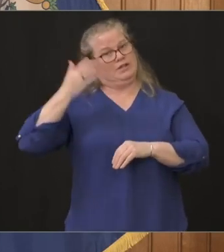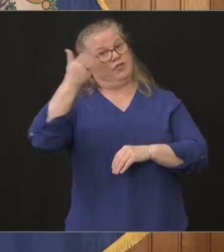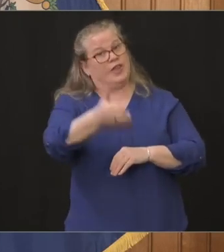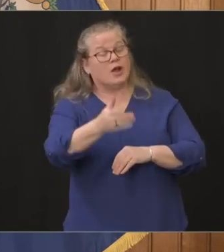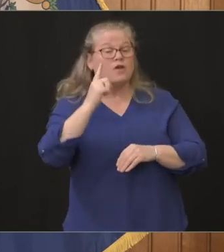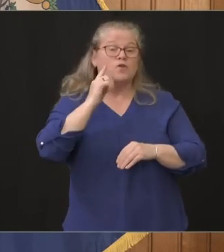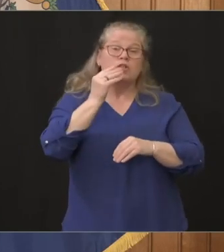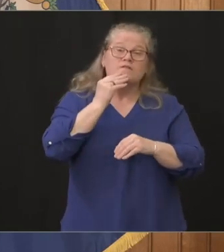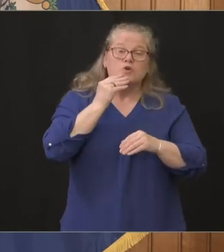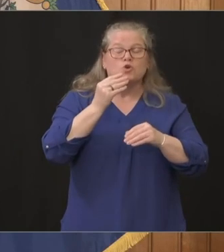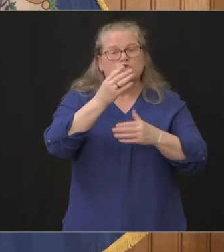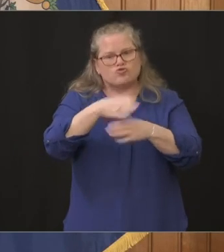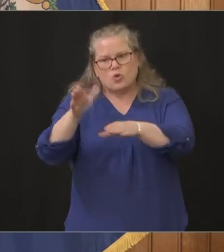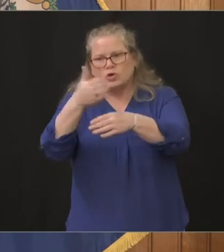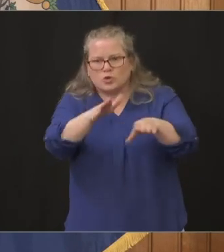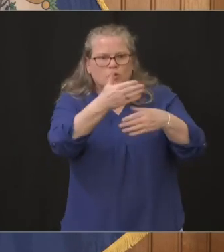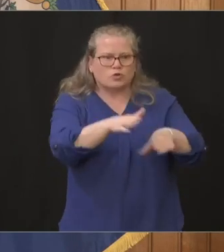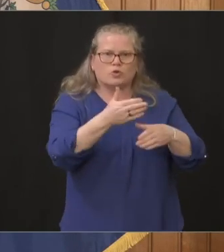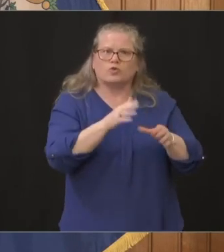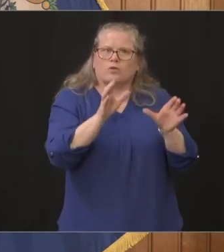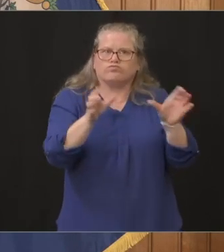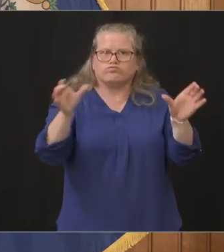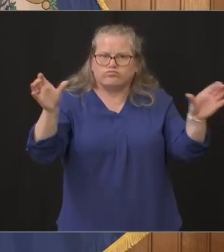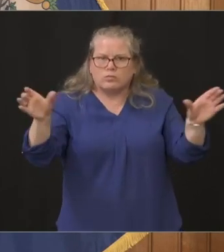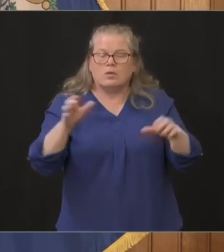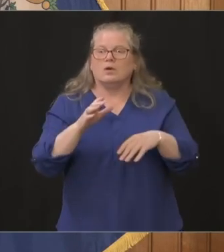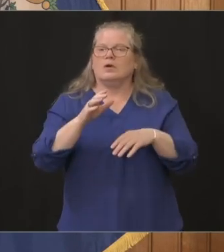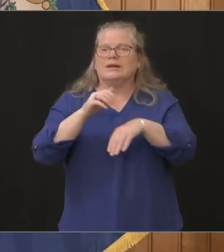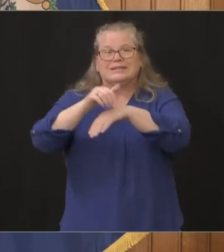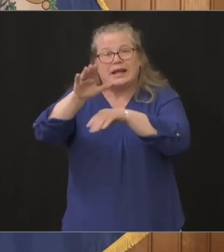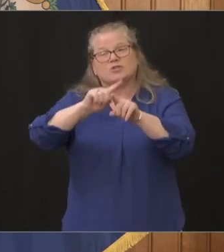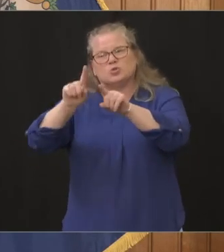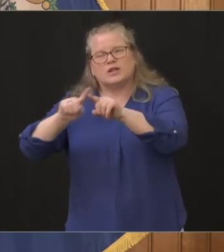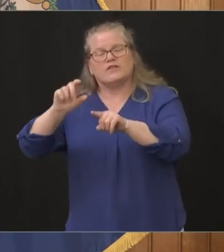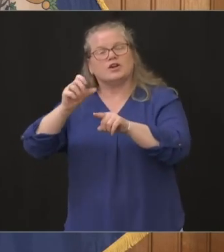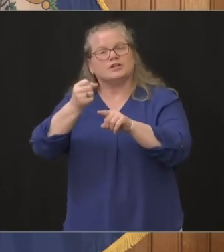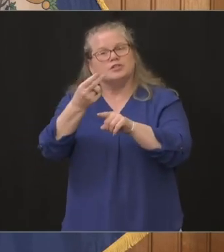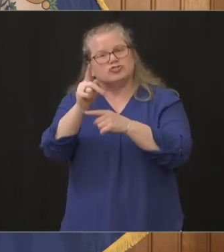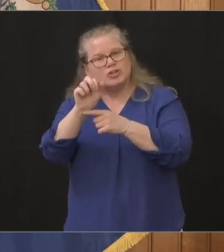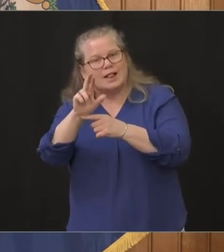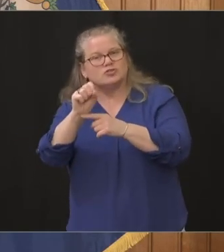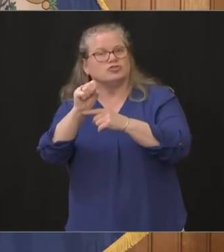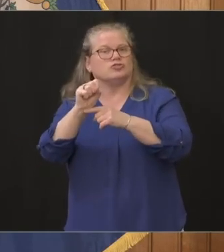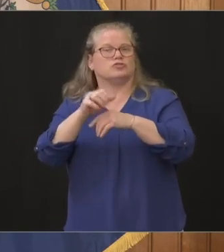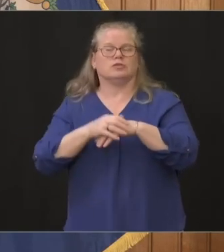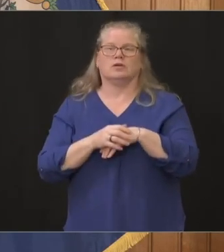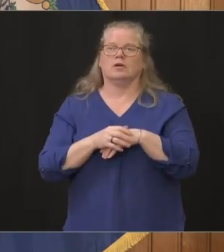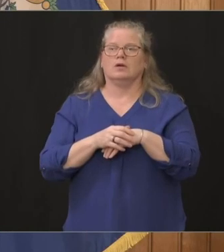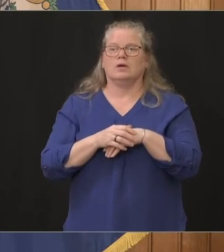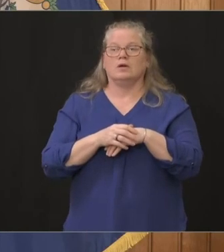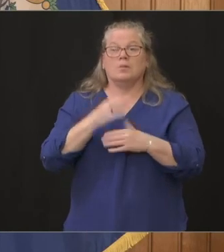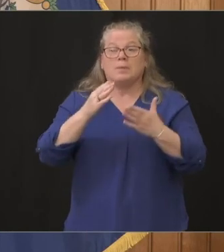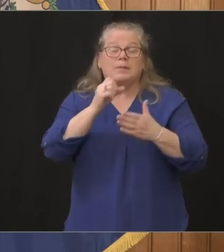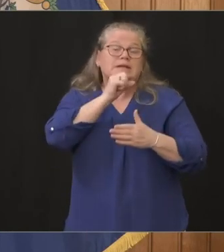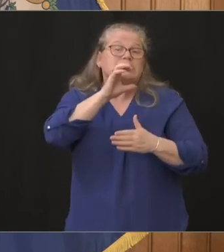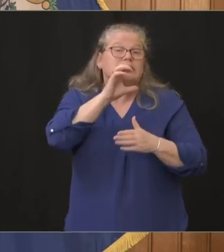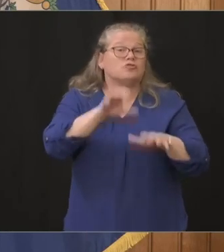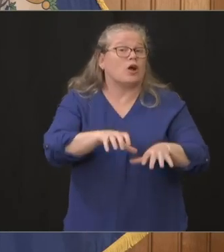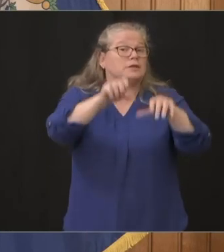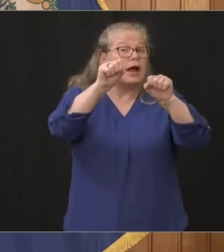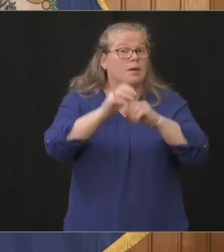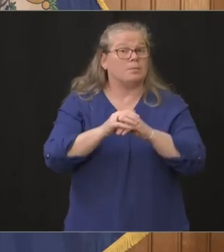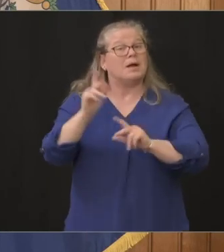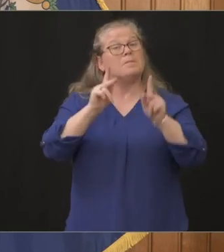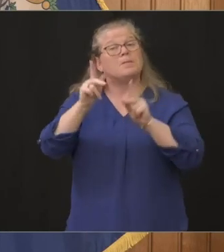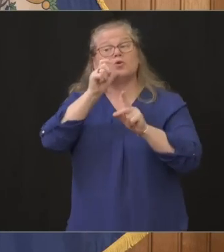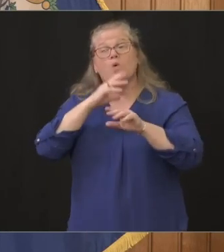goes there gets it over to our food shelter and adopt a senior adopt a neighbor who's maybe a little older those older folks we